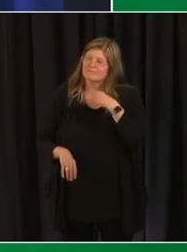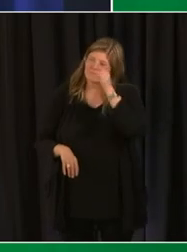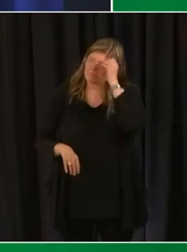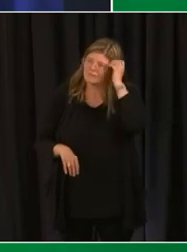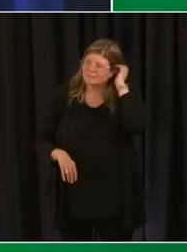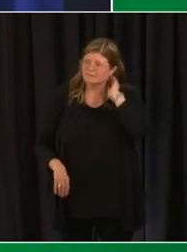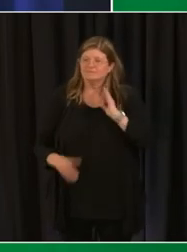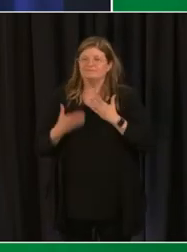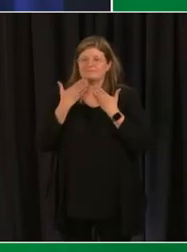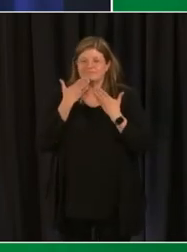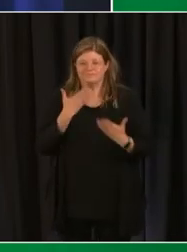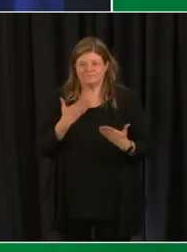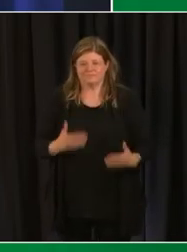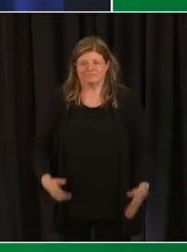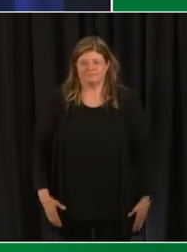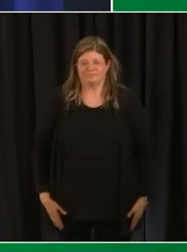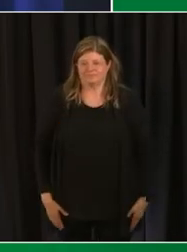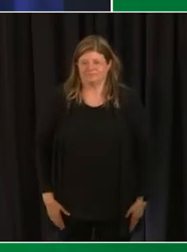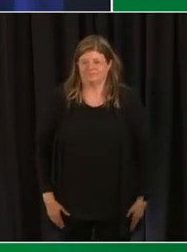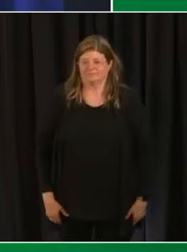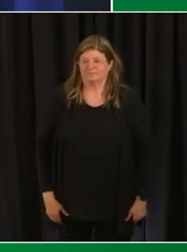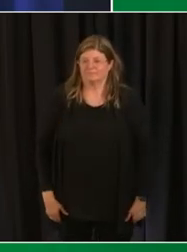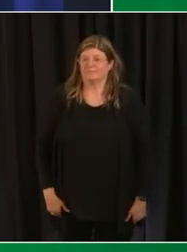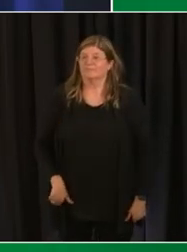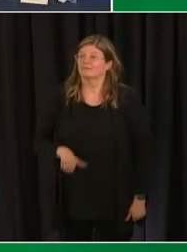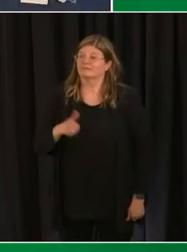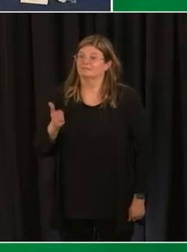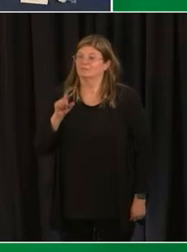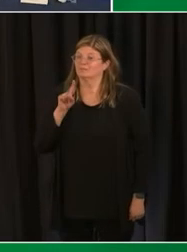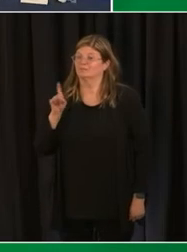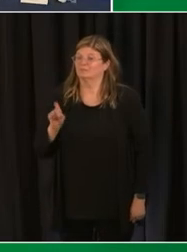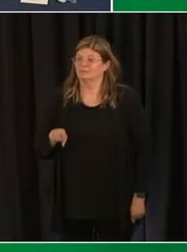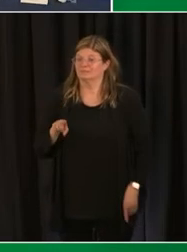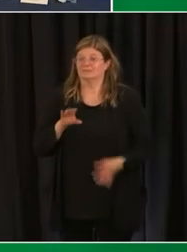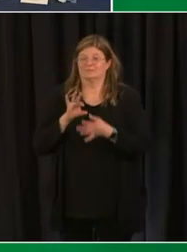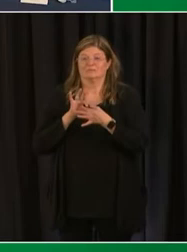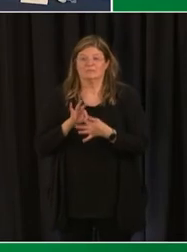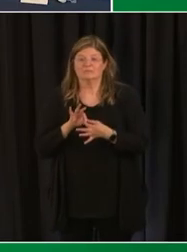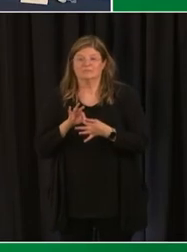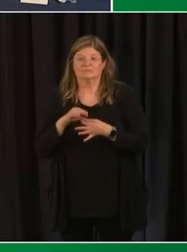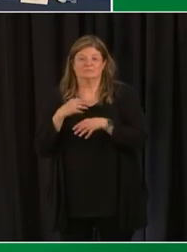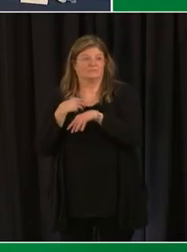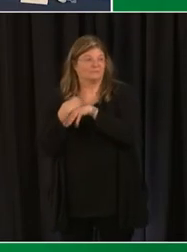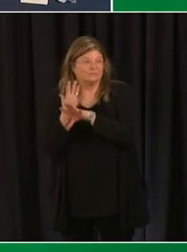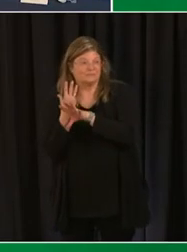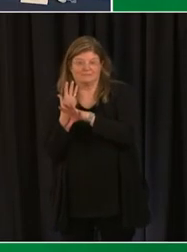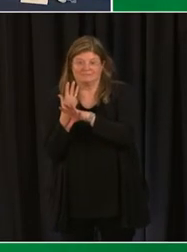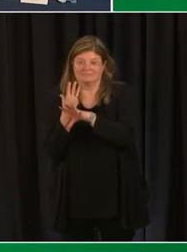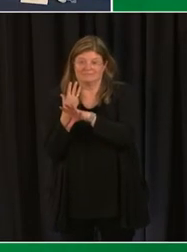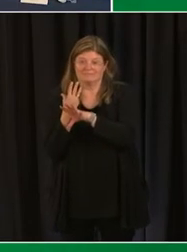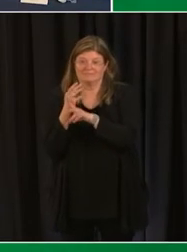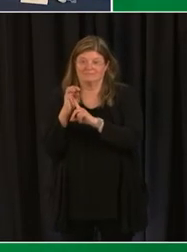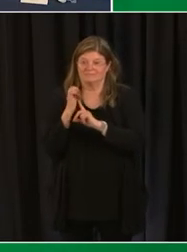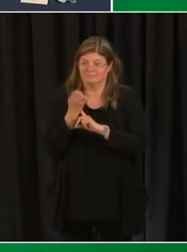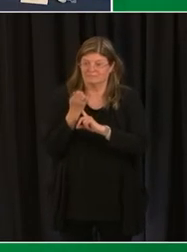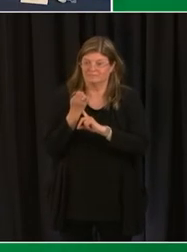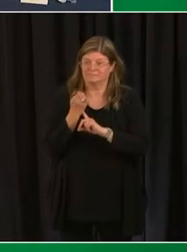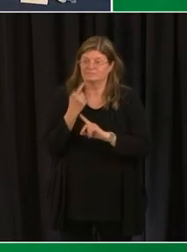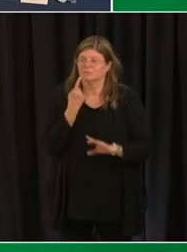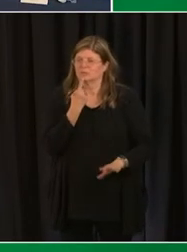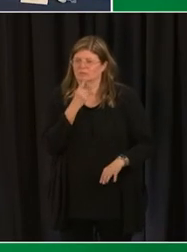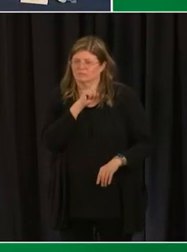awesome thank you chancellor um we have another question regarding uh virtual um the virtual virtual environment we have a